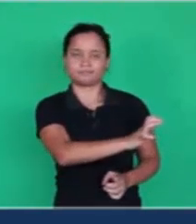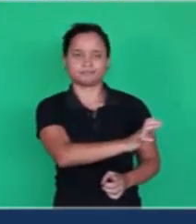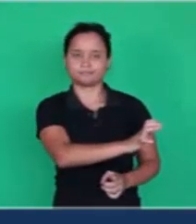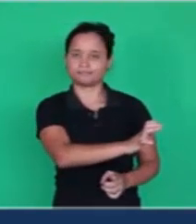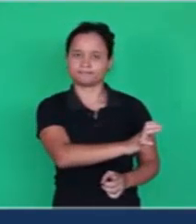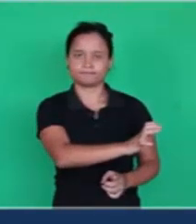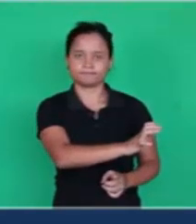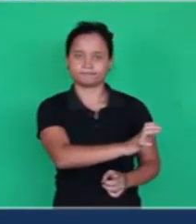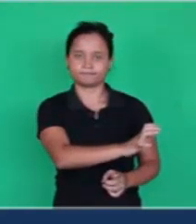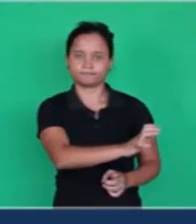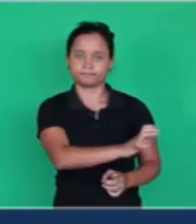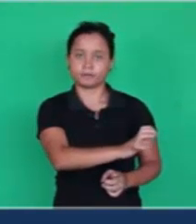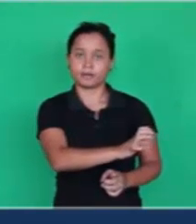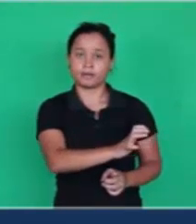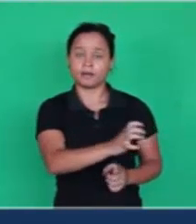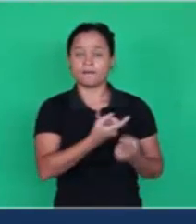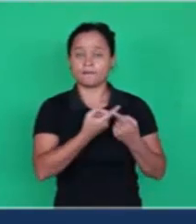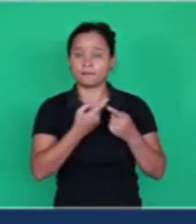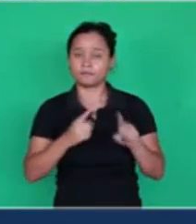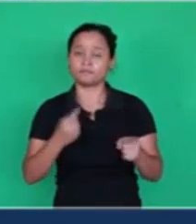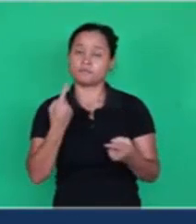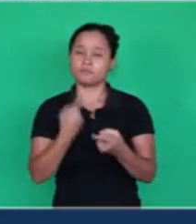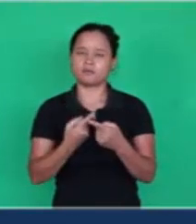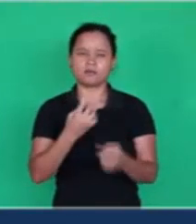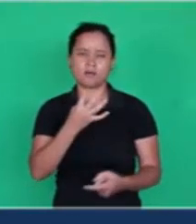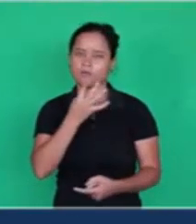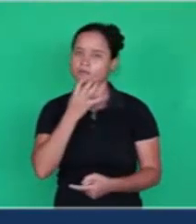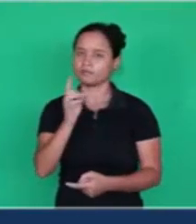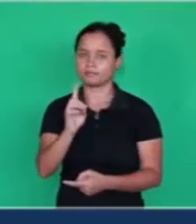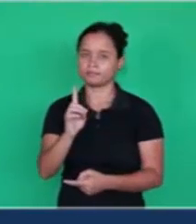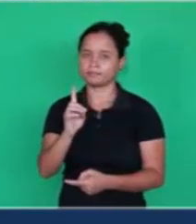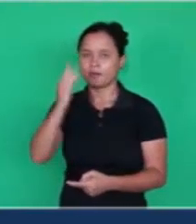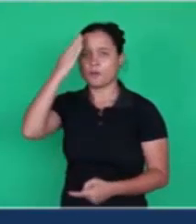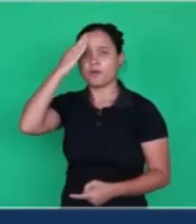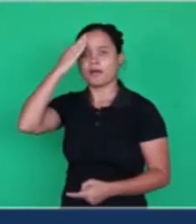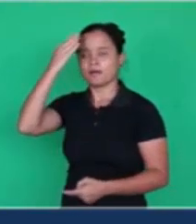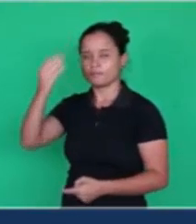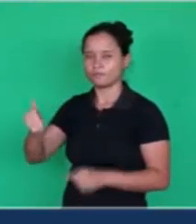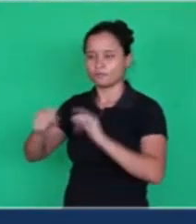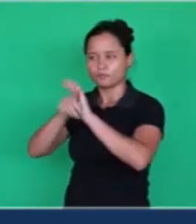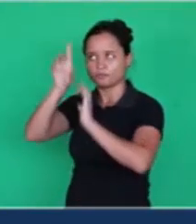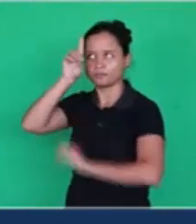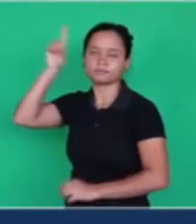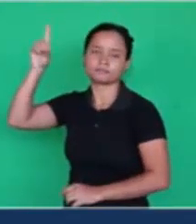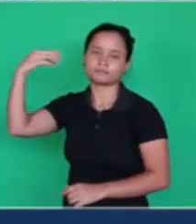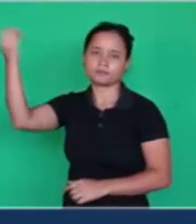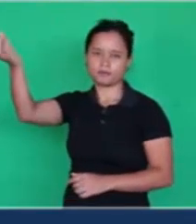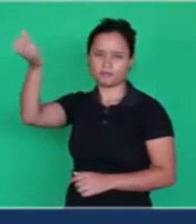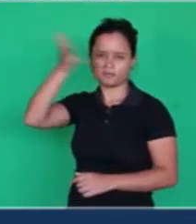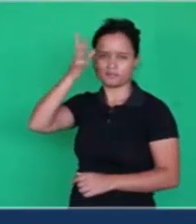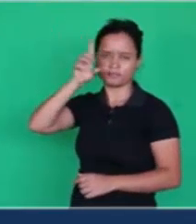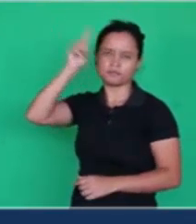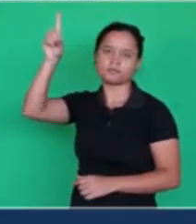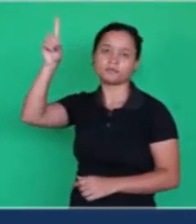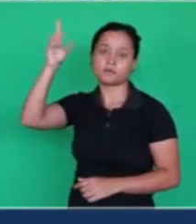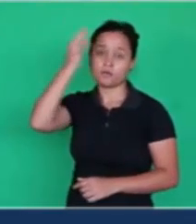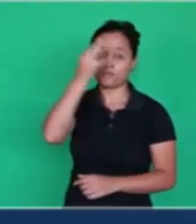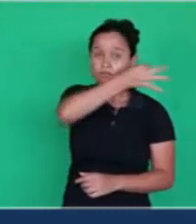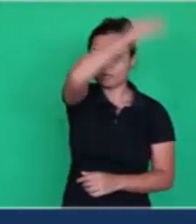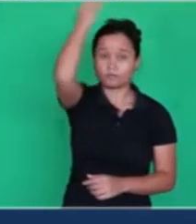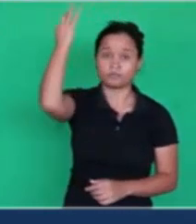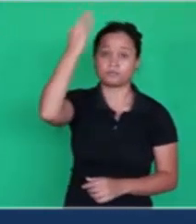They didn't get to know the wisdom of God, the revelation of God. They did not receive the Holy Spirit.